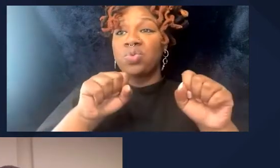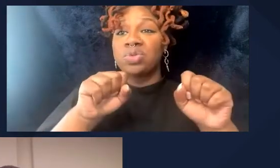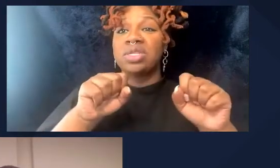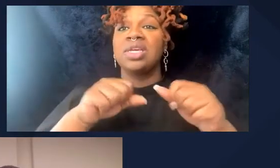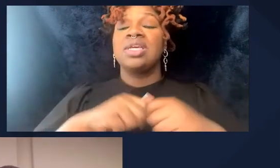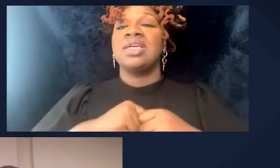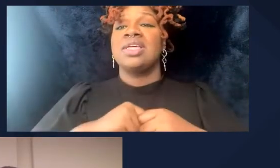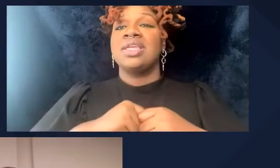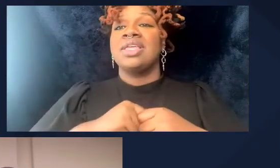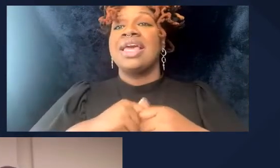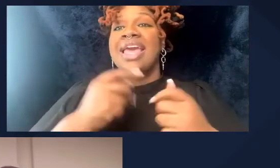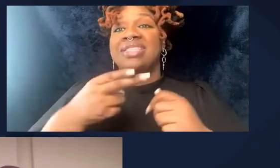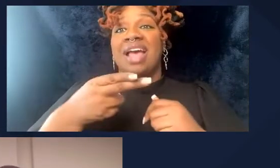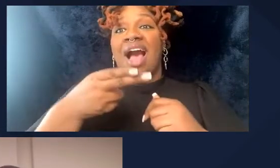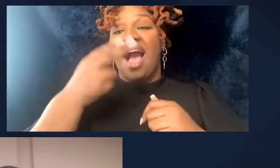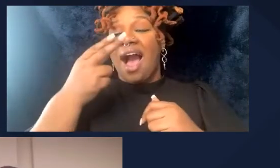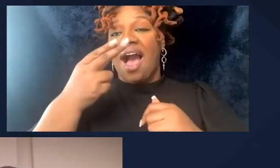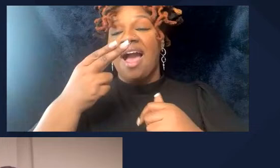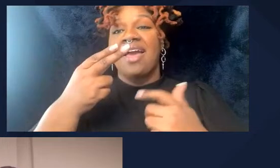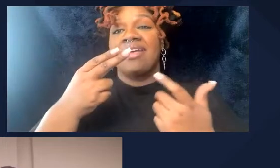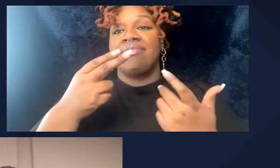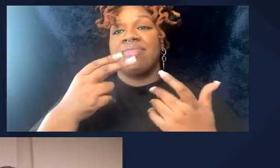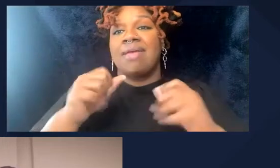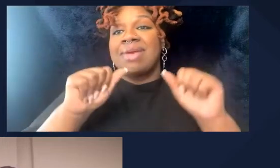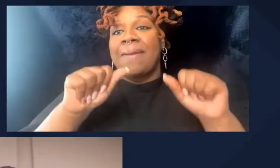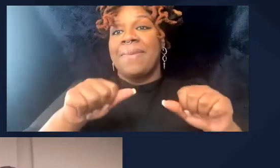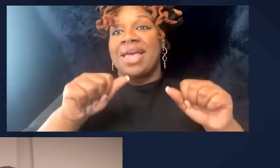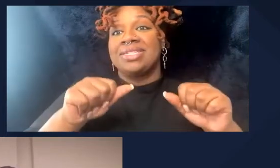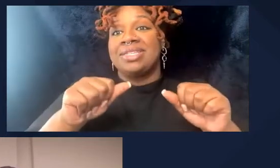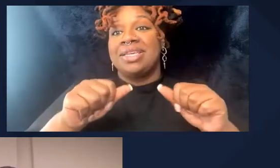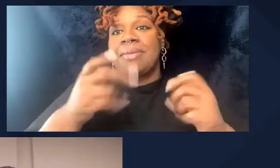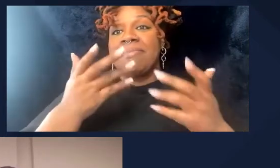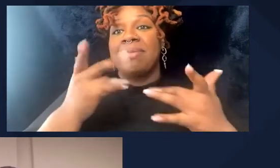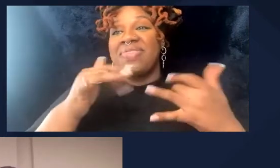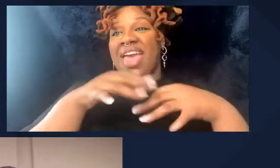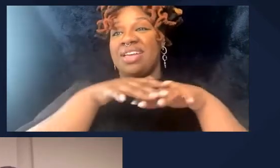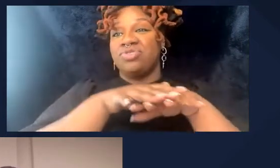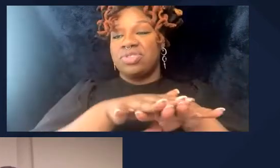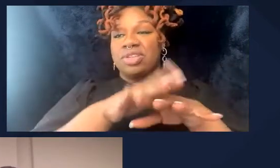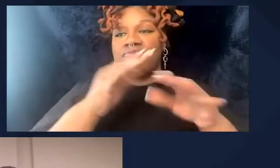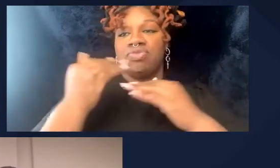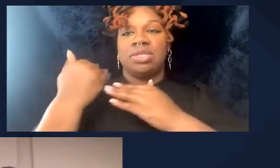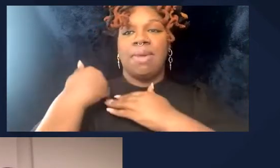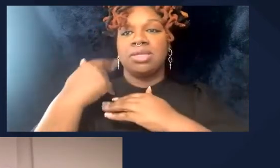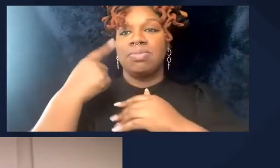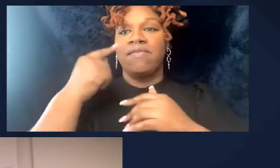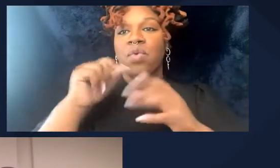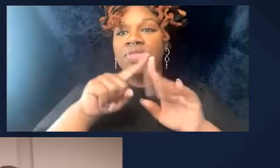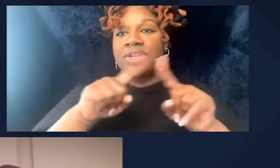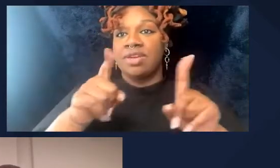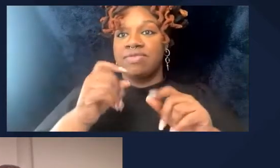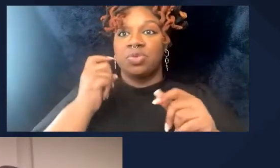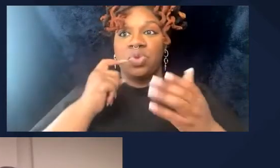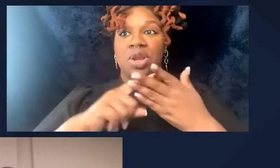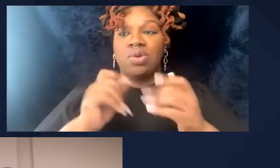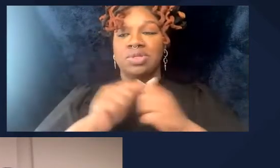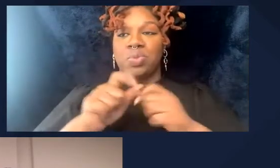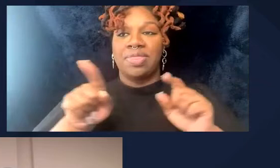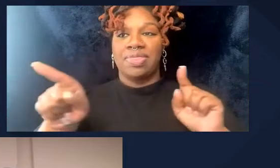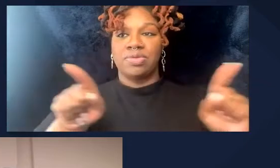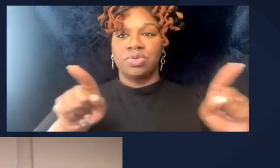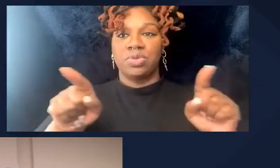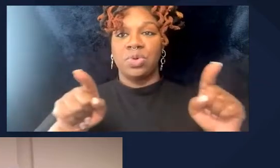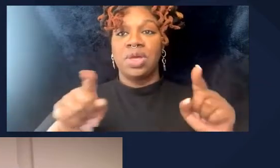capacity, and maybe that integration is responsible for the difference that we see. They are very more